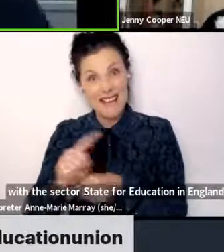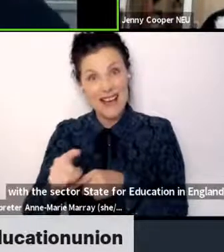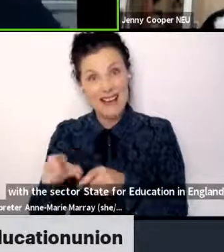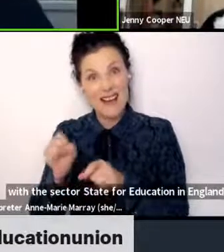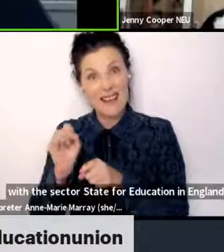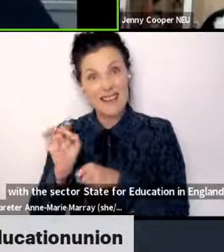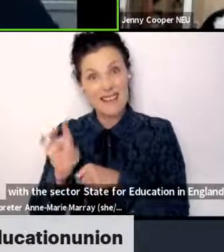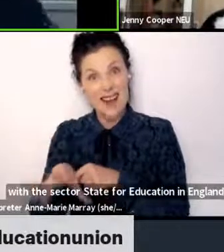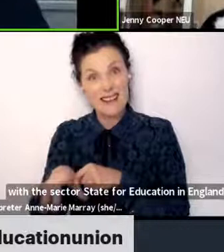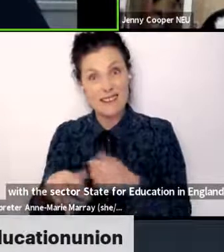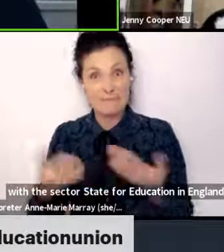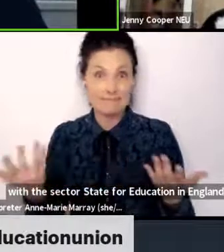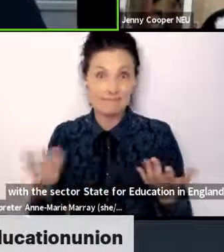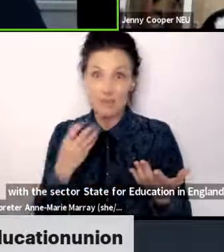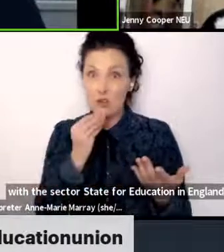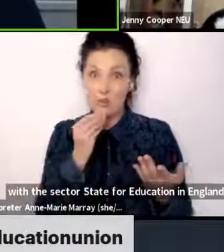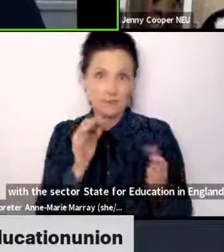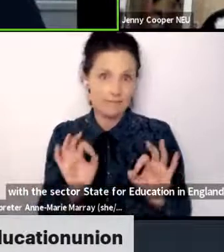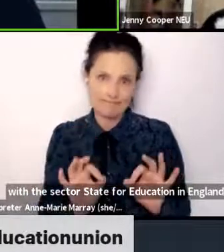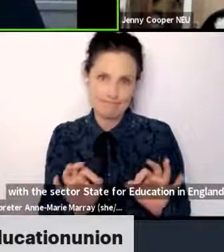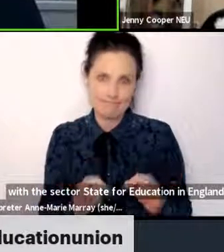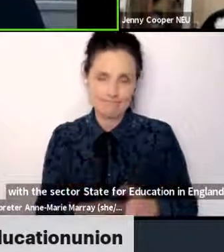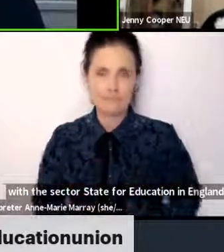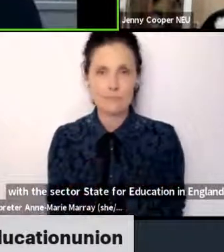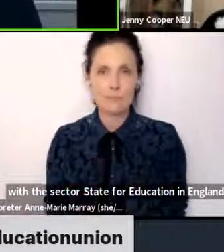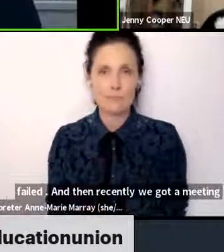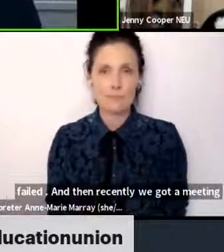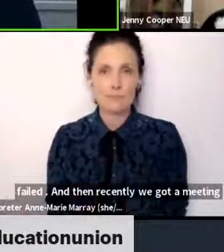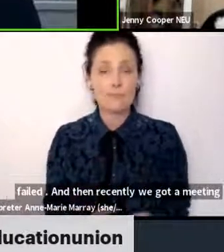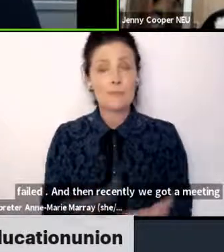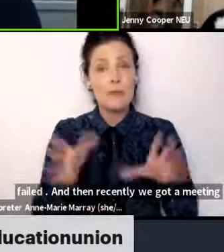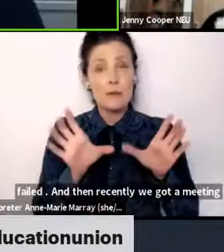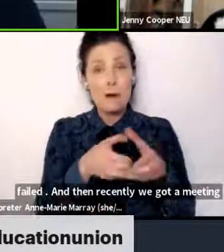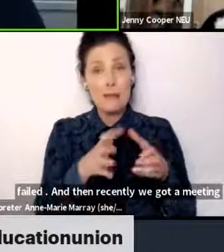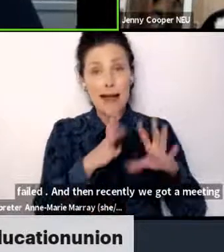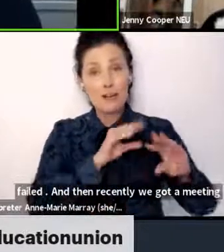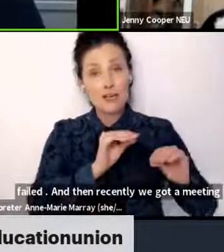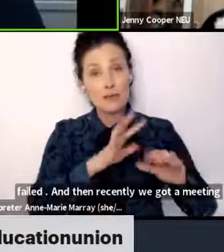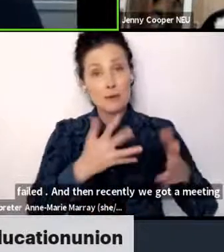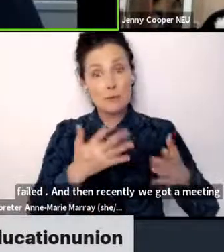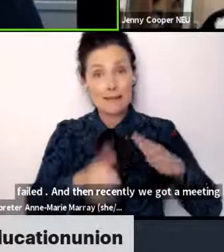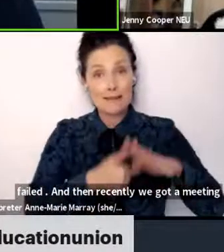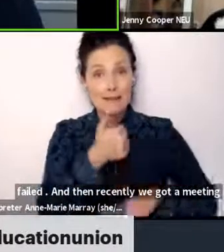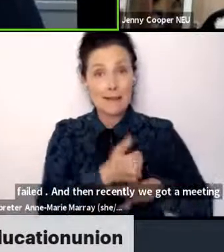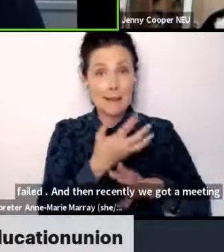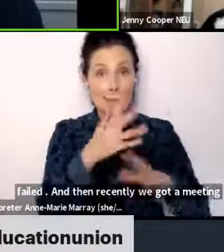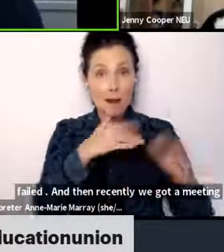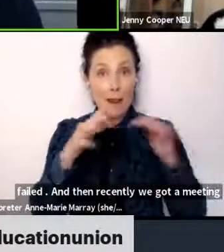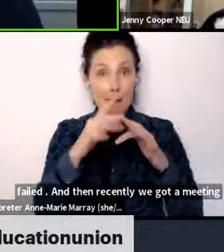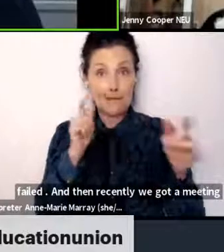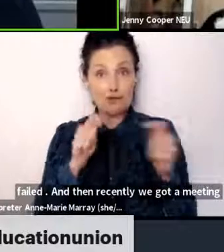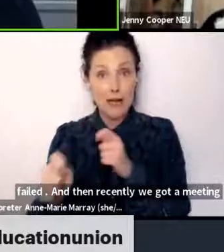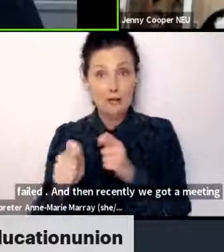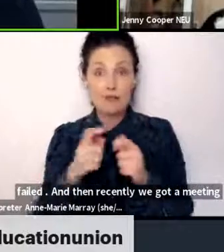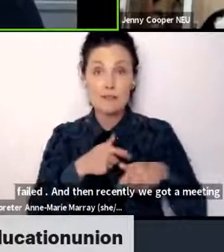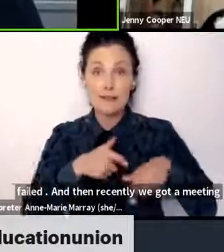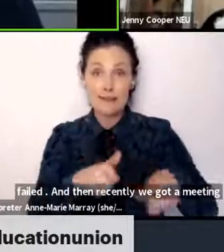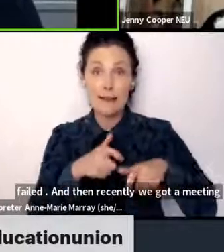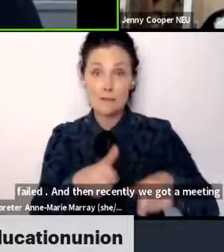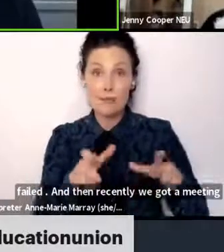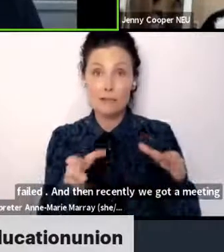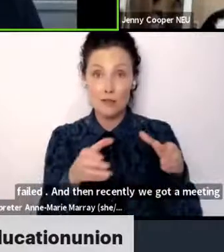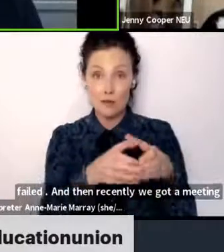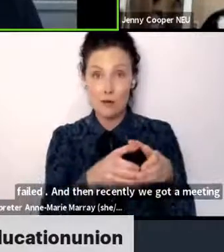But something interesting has happened in the Department for Education. They've set up a climate change and sustainability unit. I suspect this is a